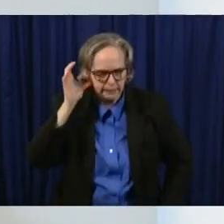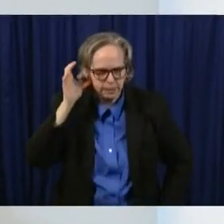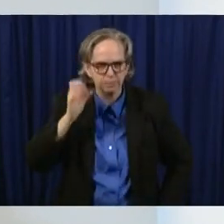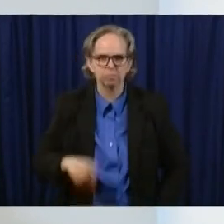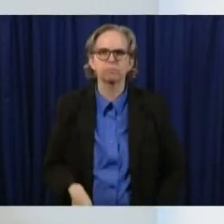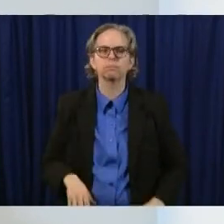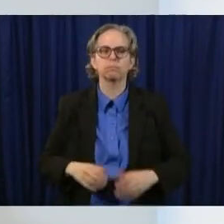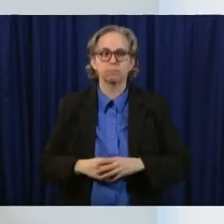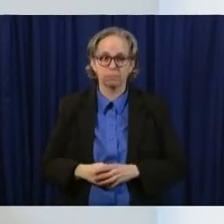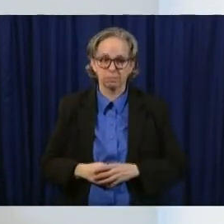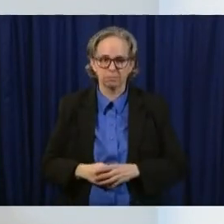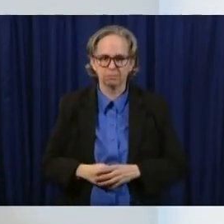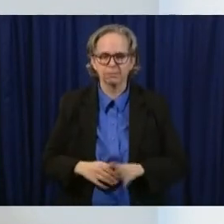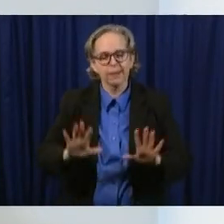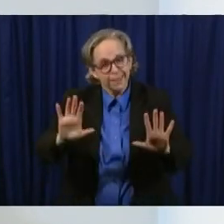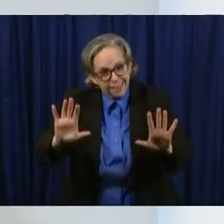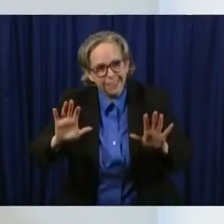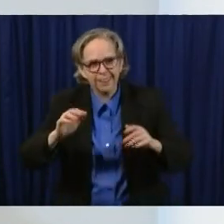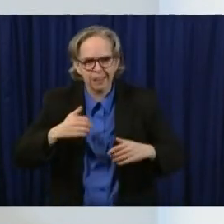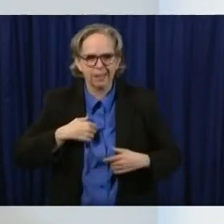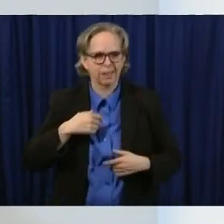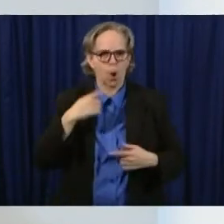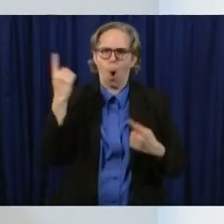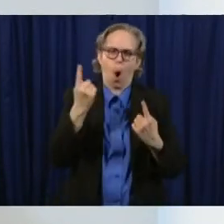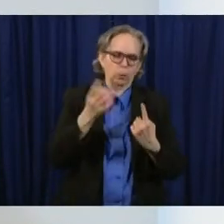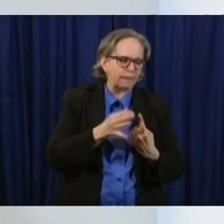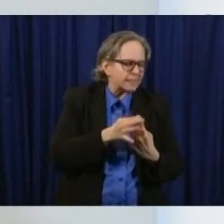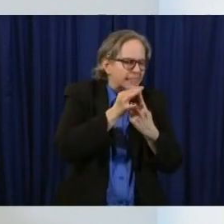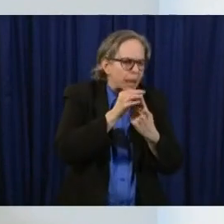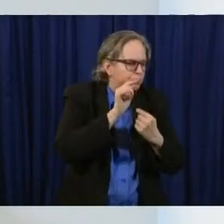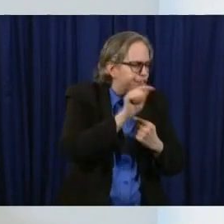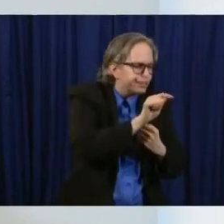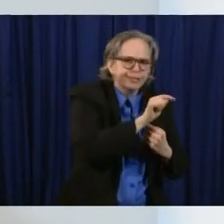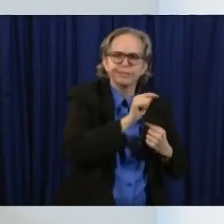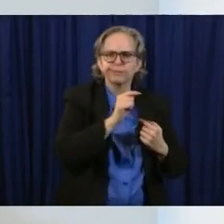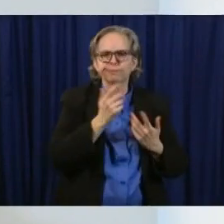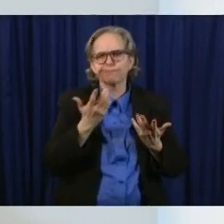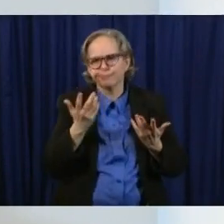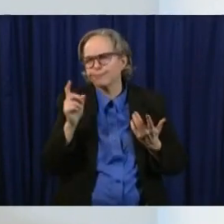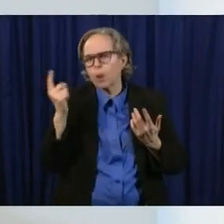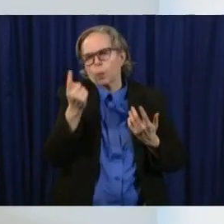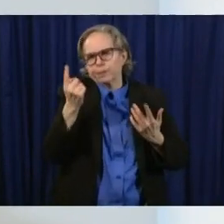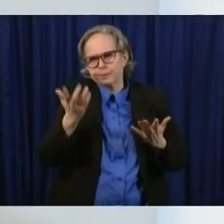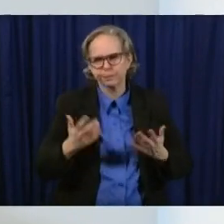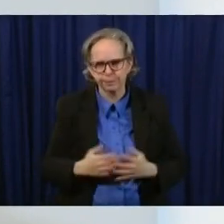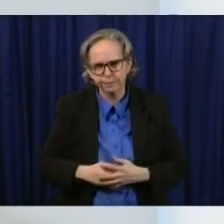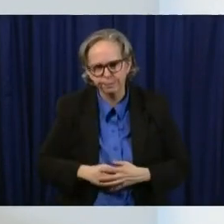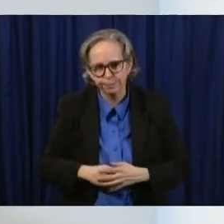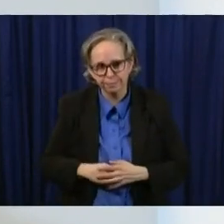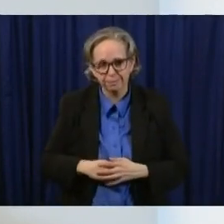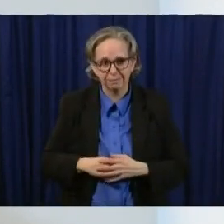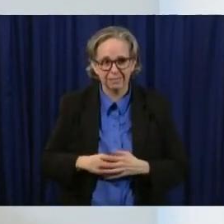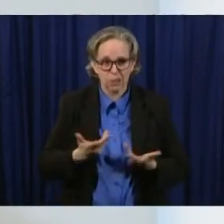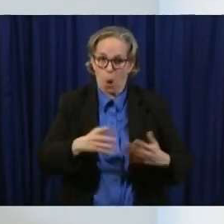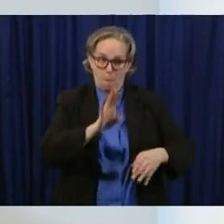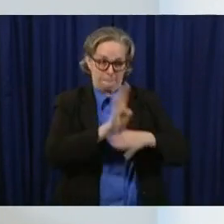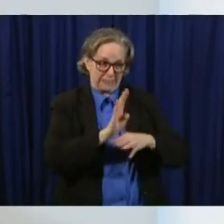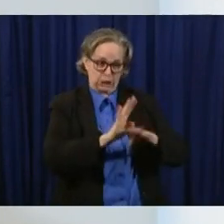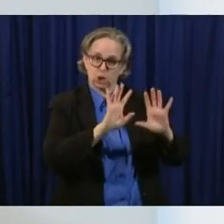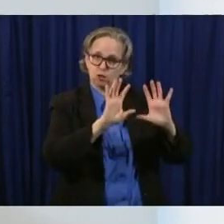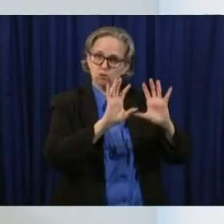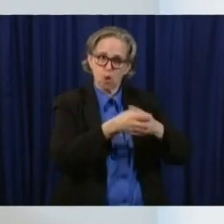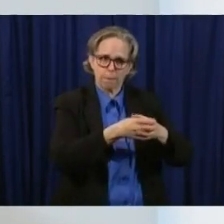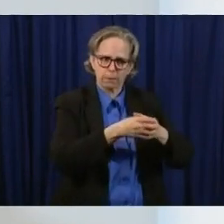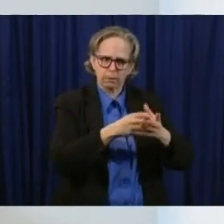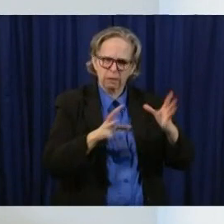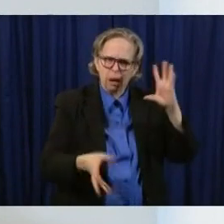there's always going to be an exception and when we put the business group together they there were 20 of them and they were